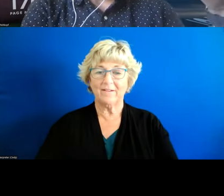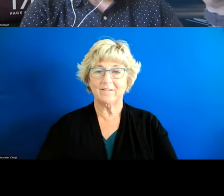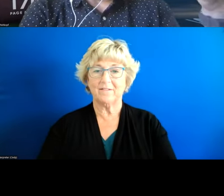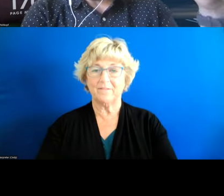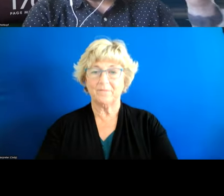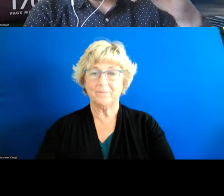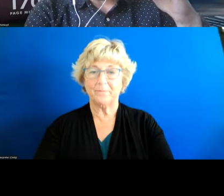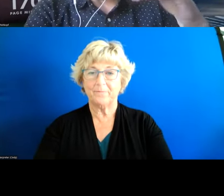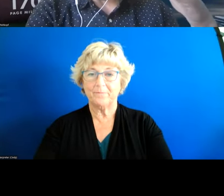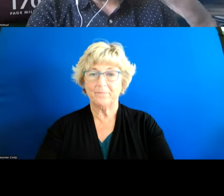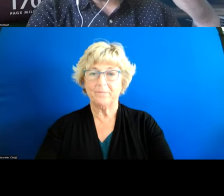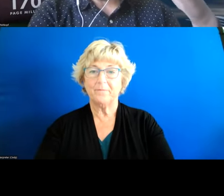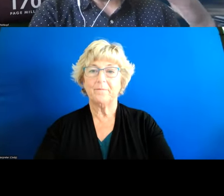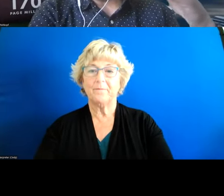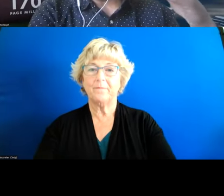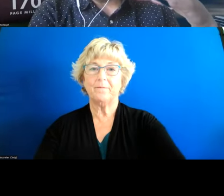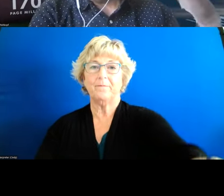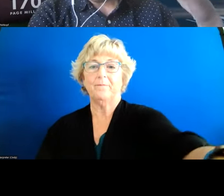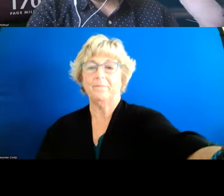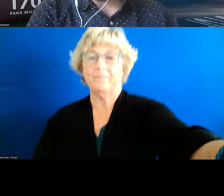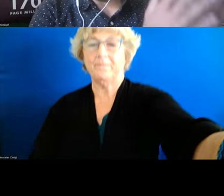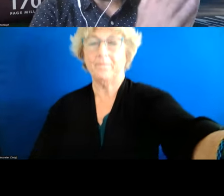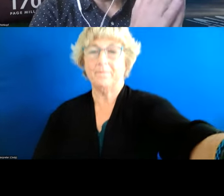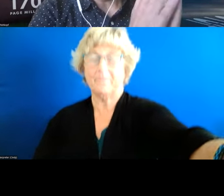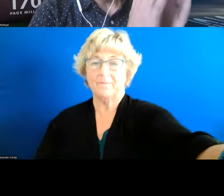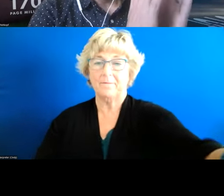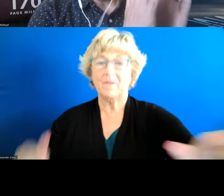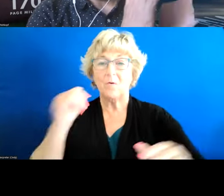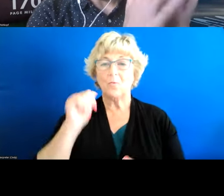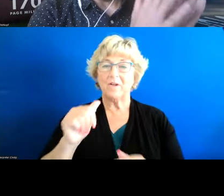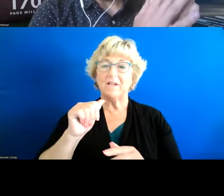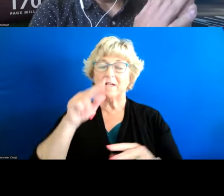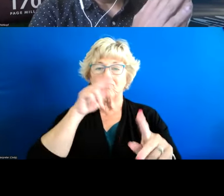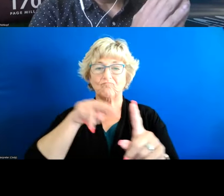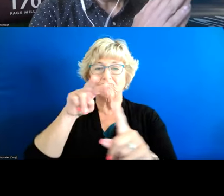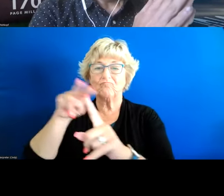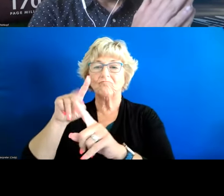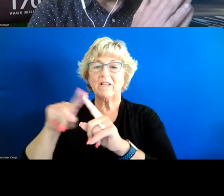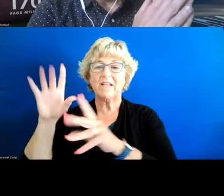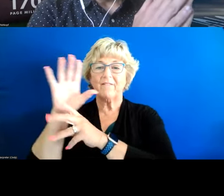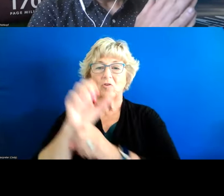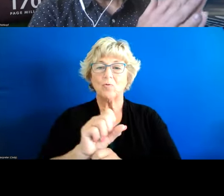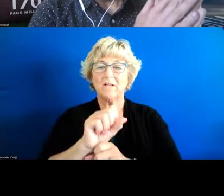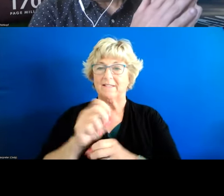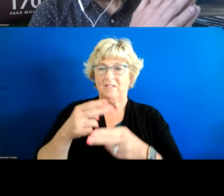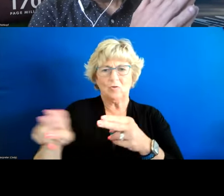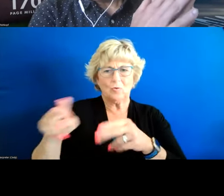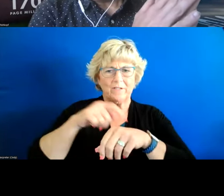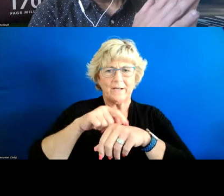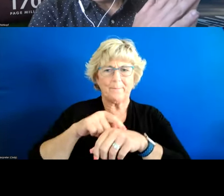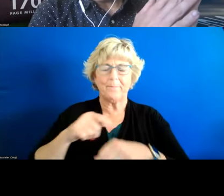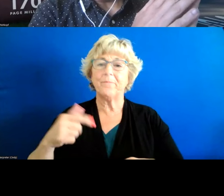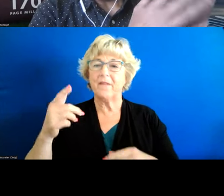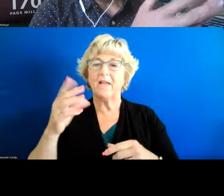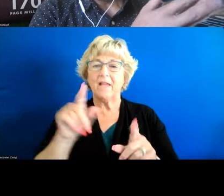could monitor trends over time on a fairly um a fairly short timeline um and something that would